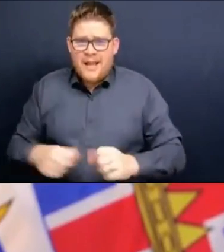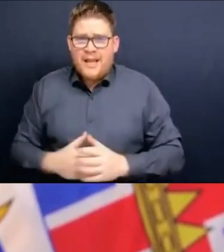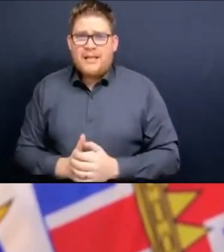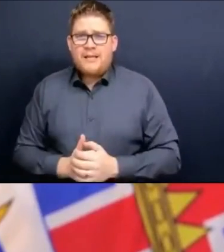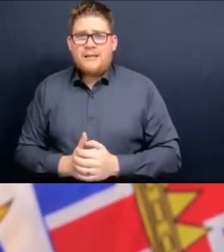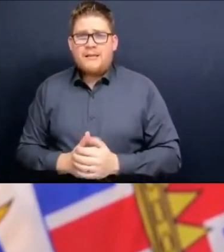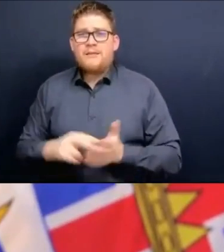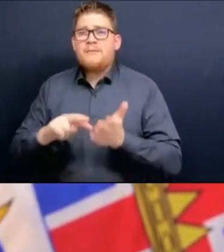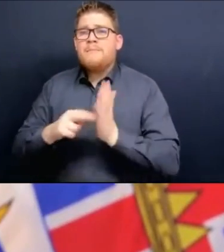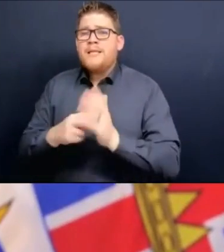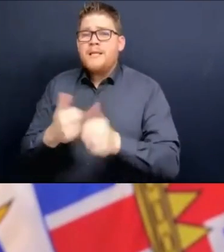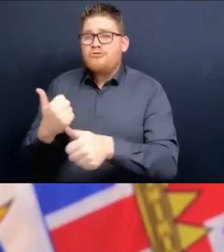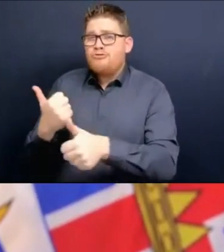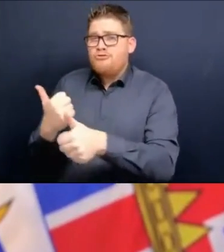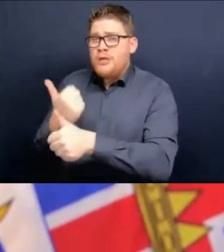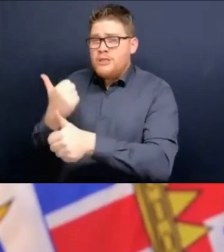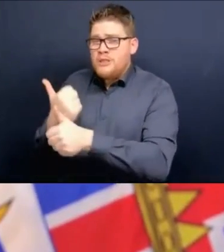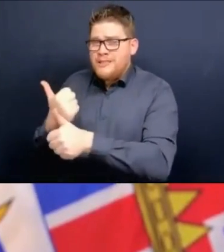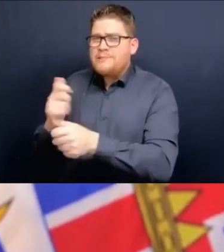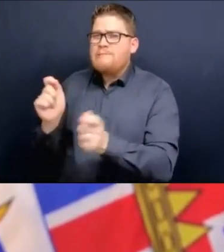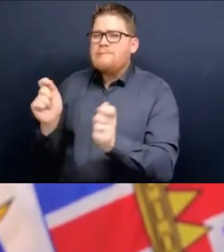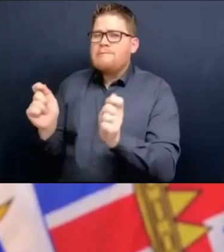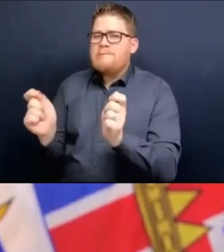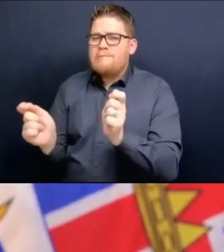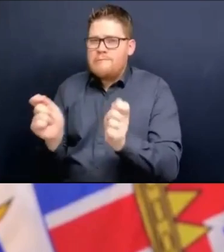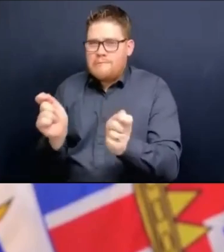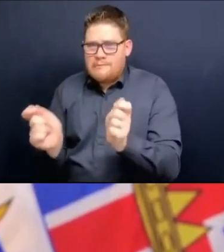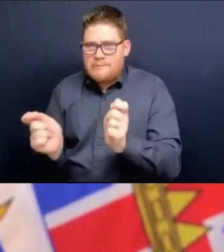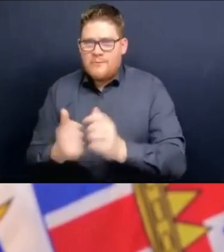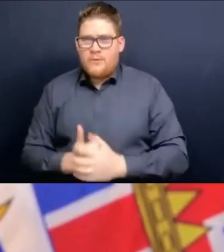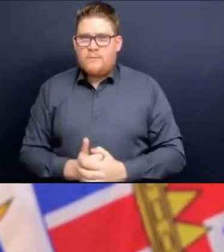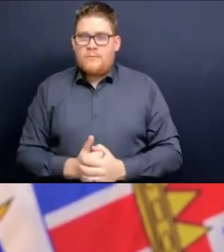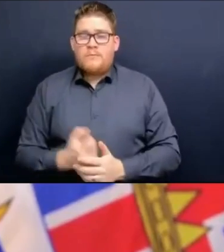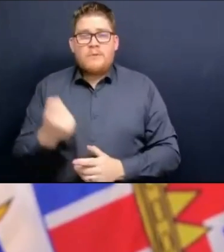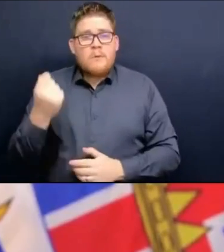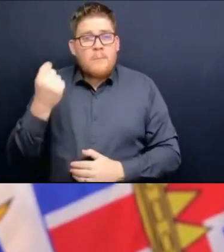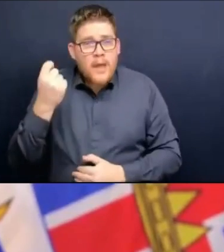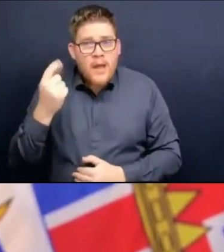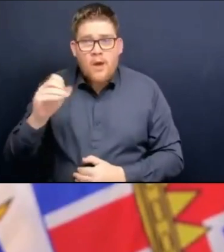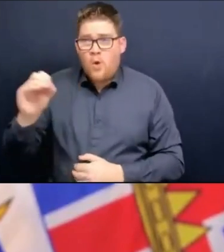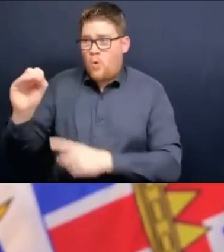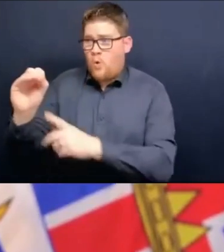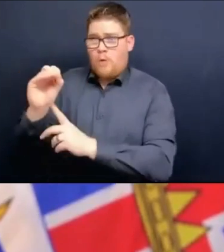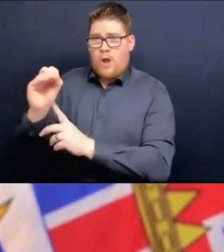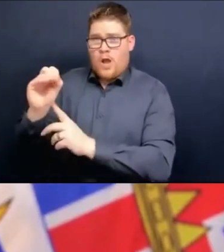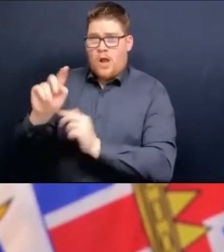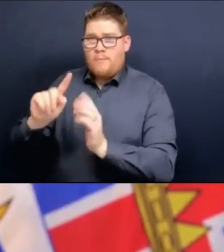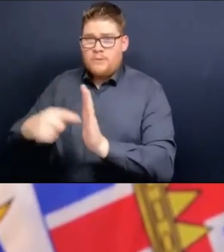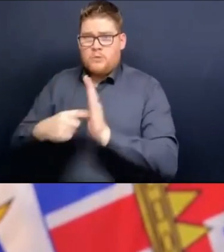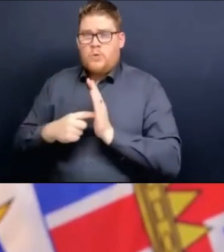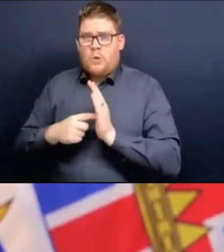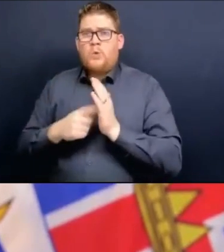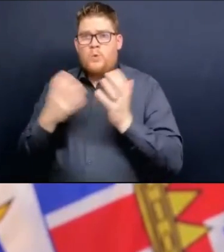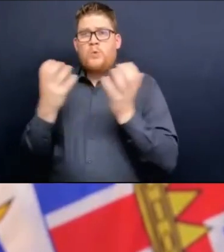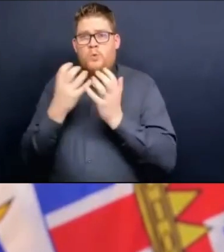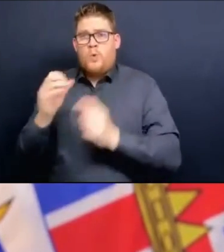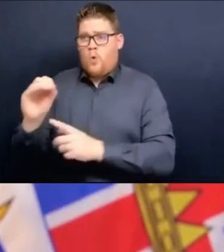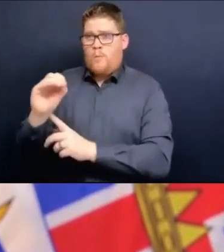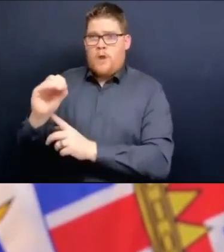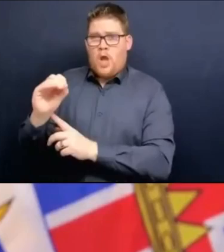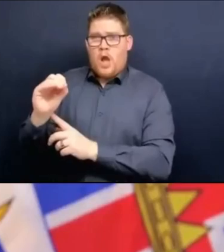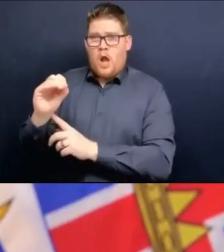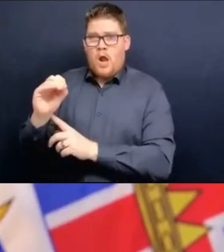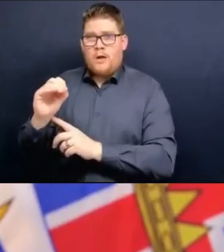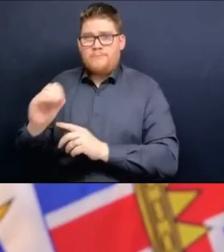such thing as zero risk in a school setting, in any setting, really. So it's about how do we manage it in a way that allows for full